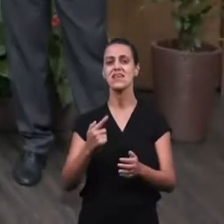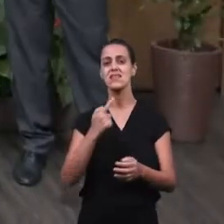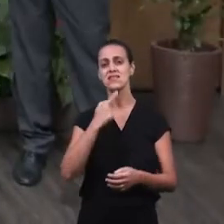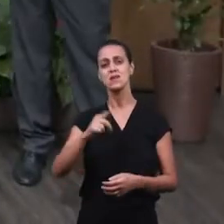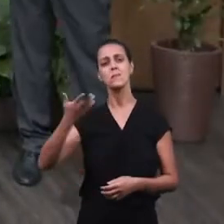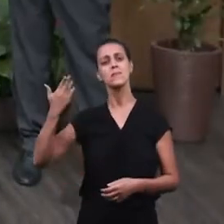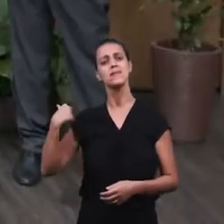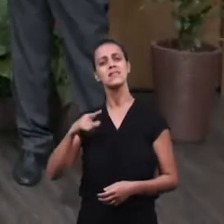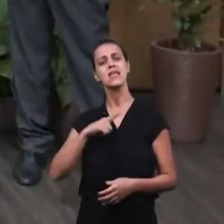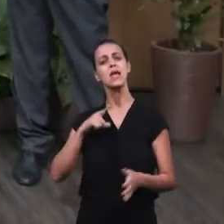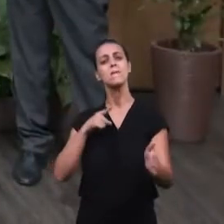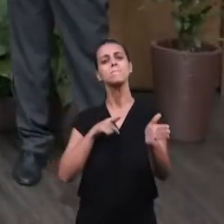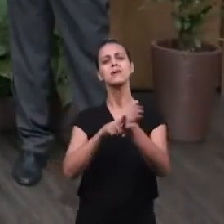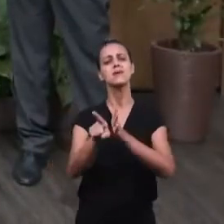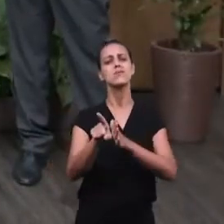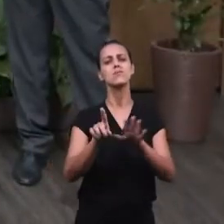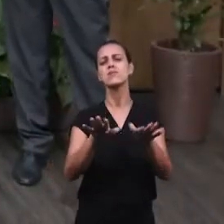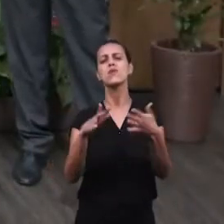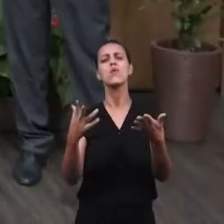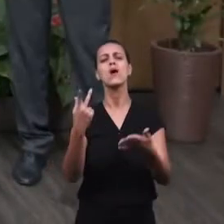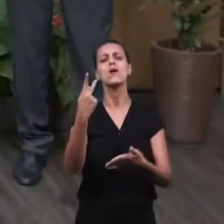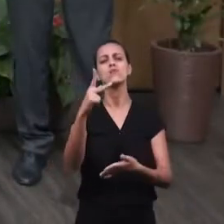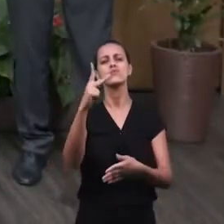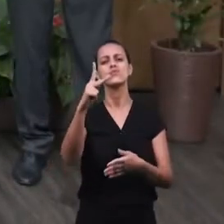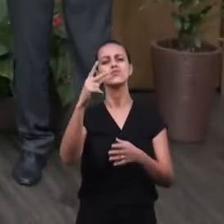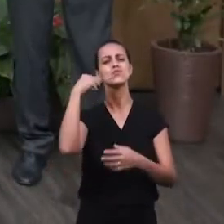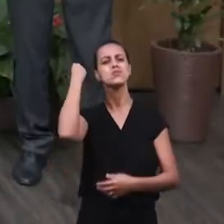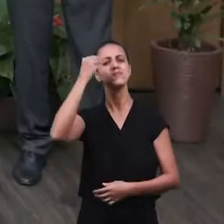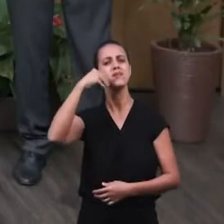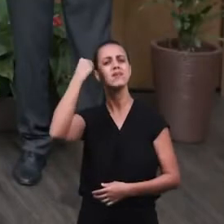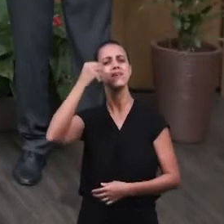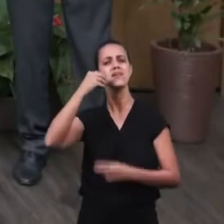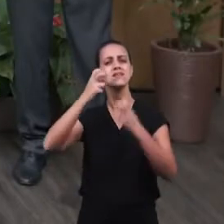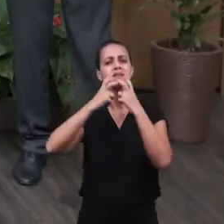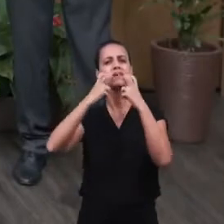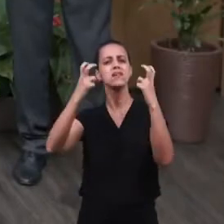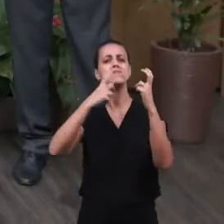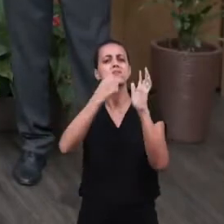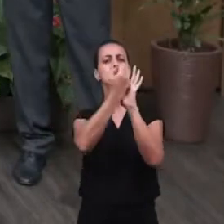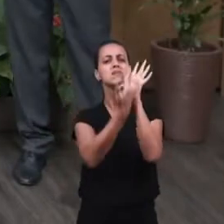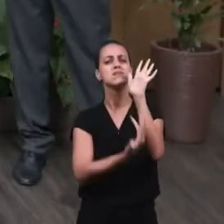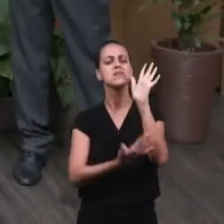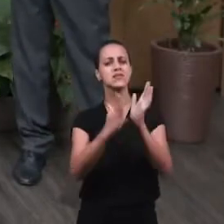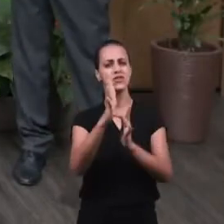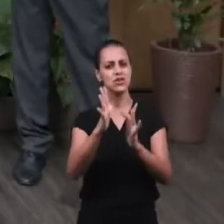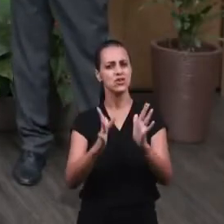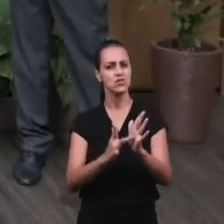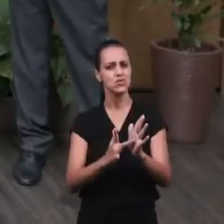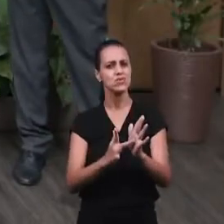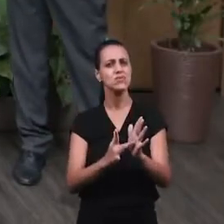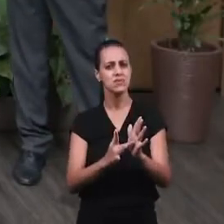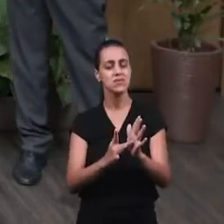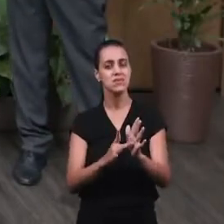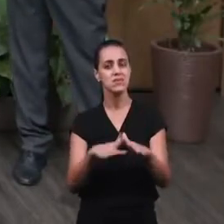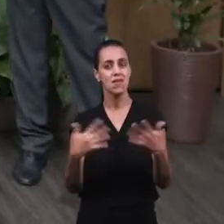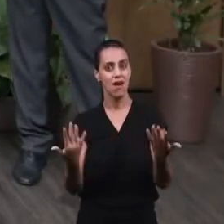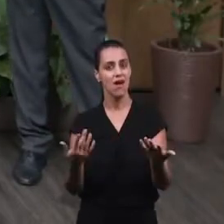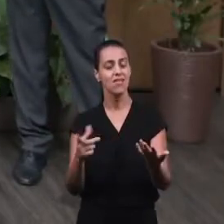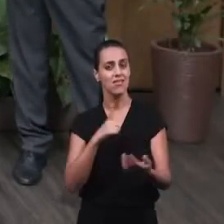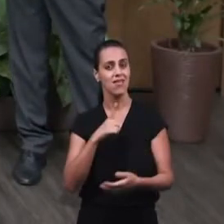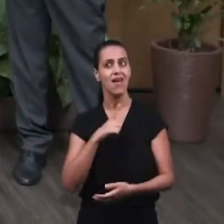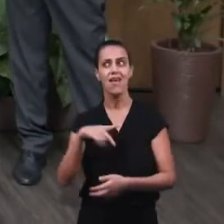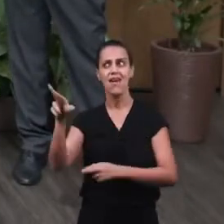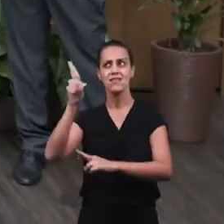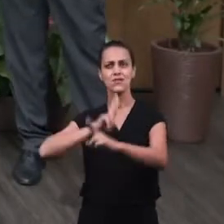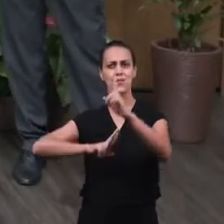We left a question. What is your experience with the pleading for the blood of Jesus? And the